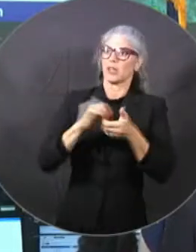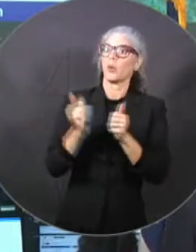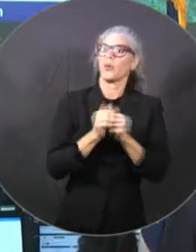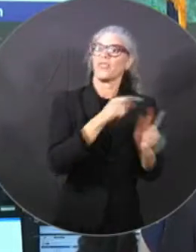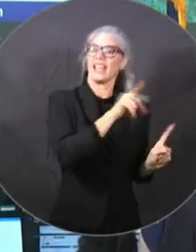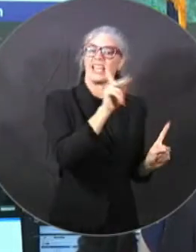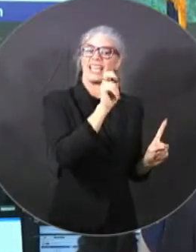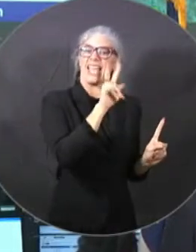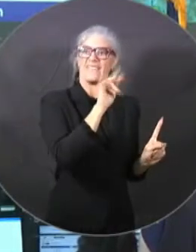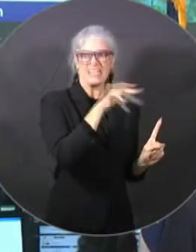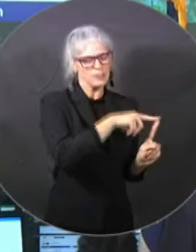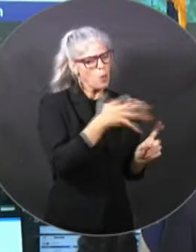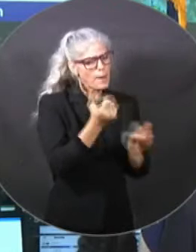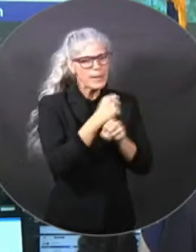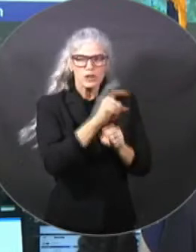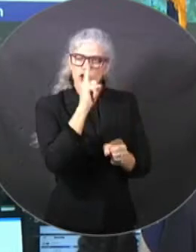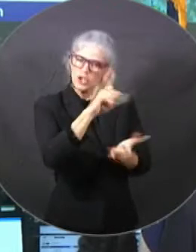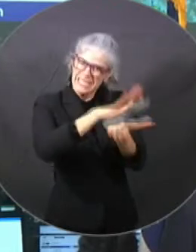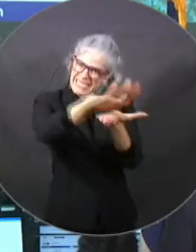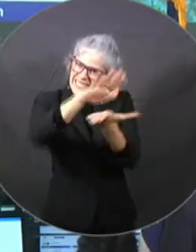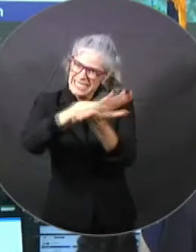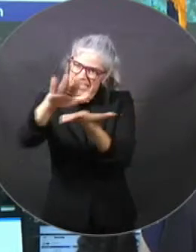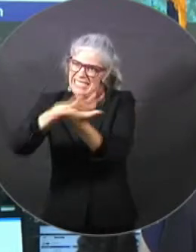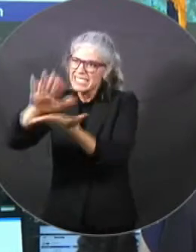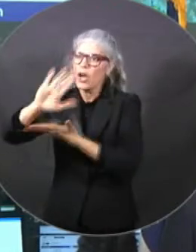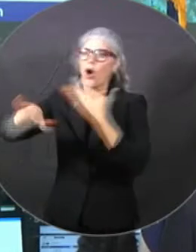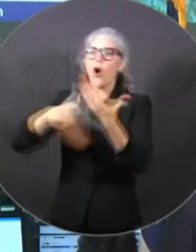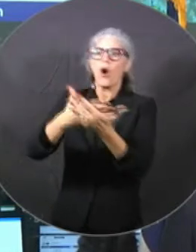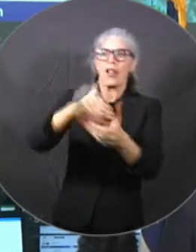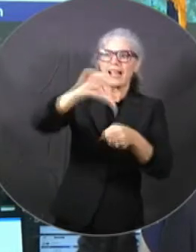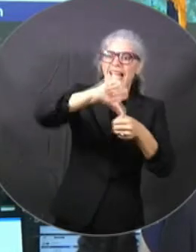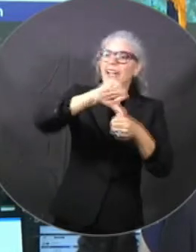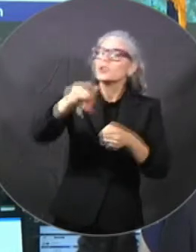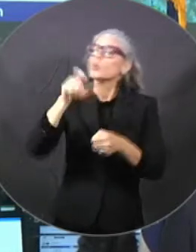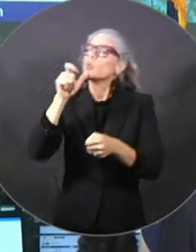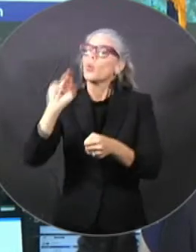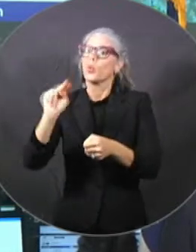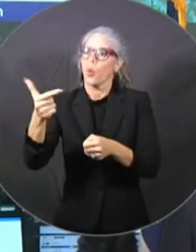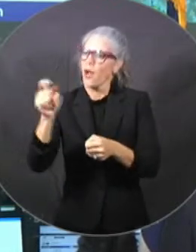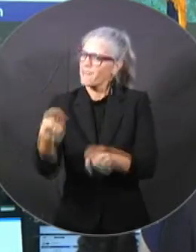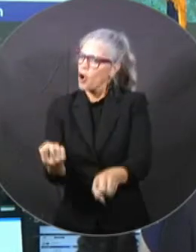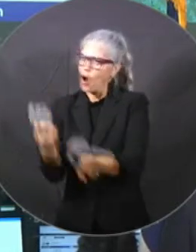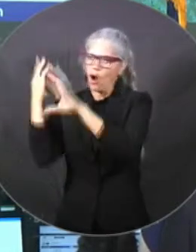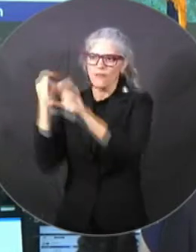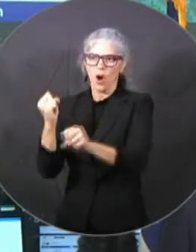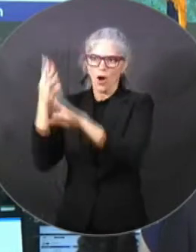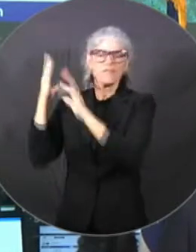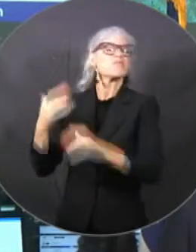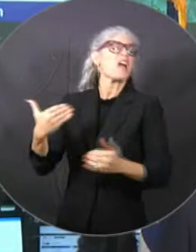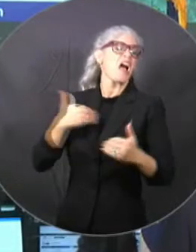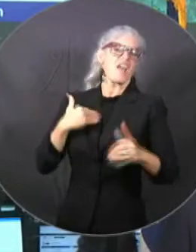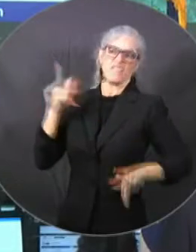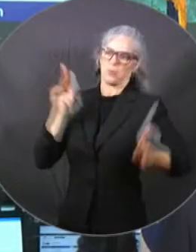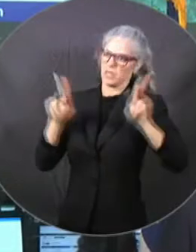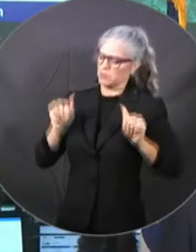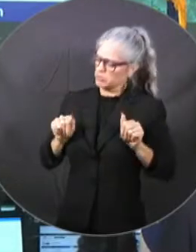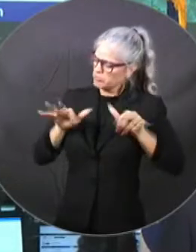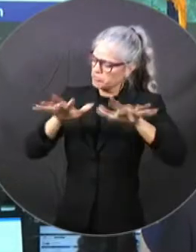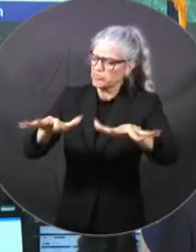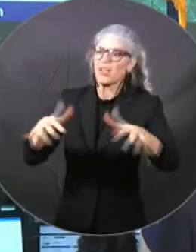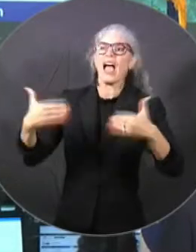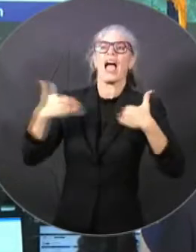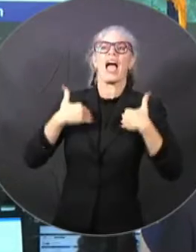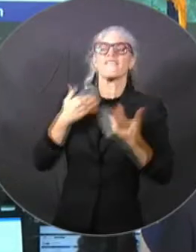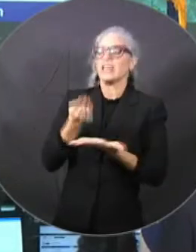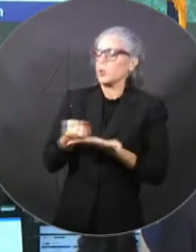We have our chainsaw crews. We have our equipment. We are ready to go in and start helping with the evacuation process. We're looking